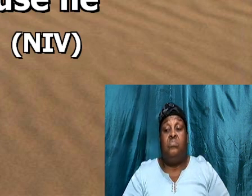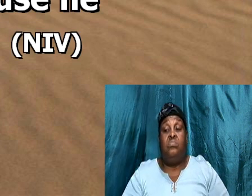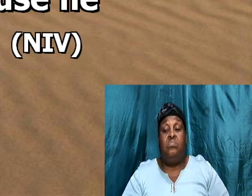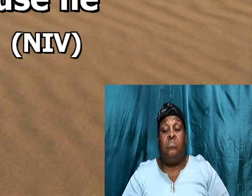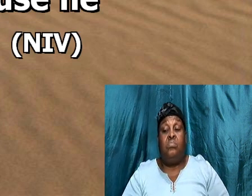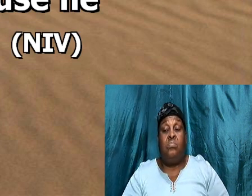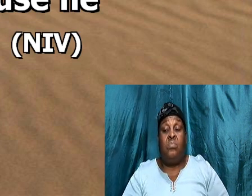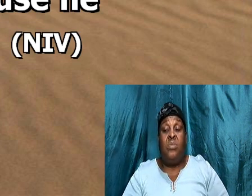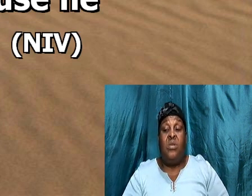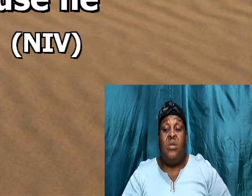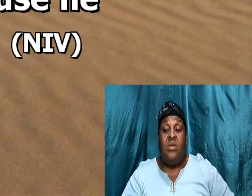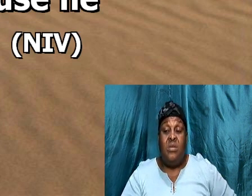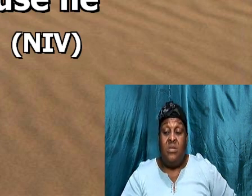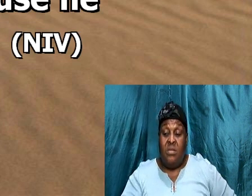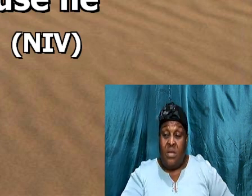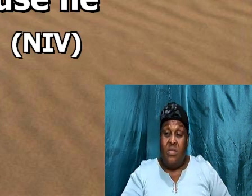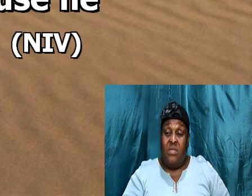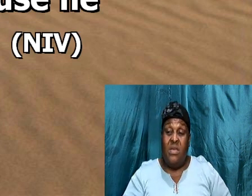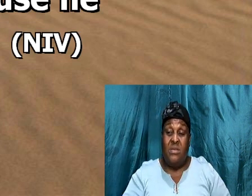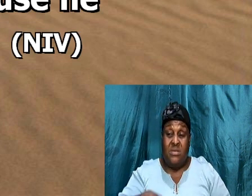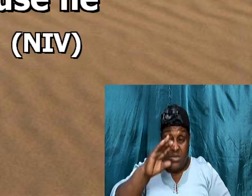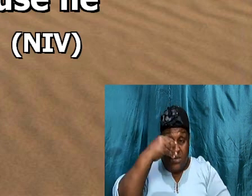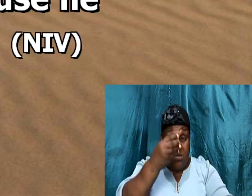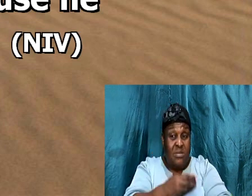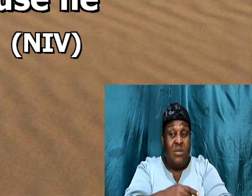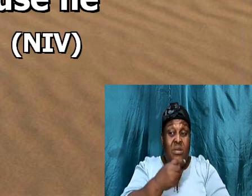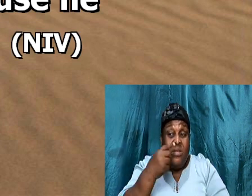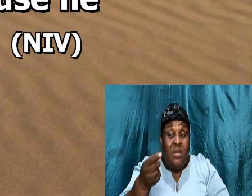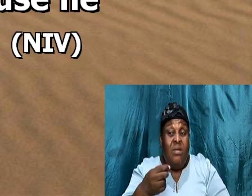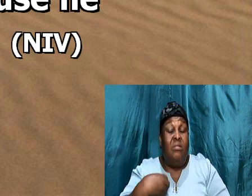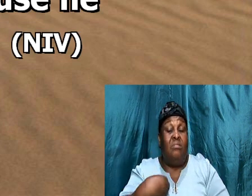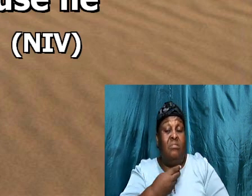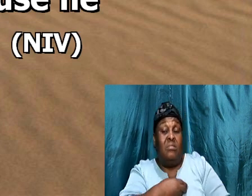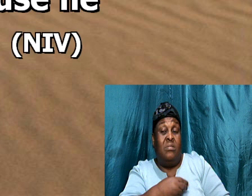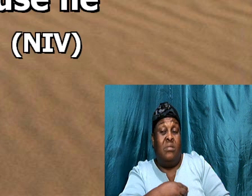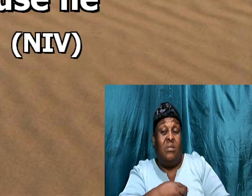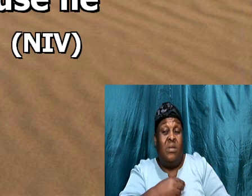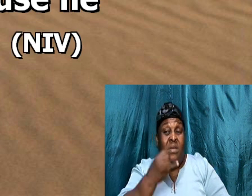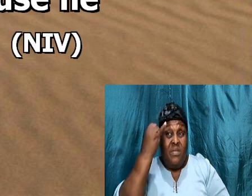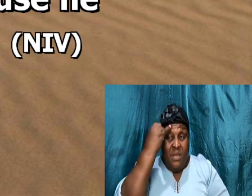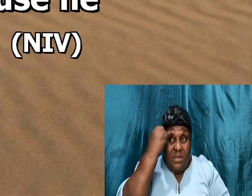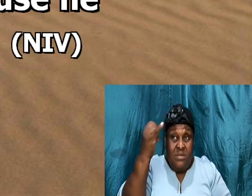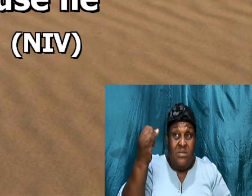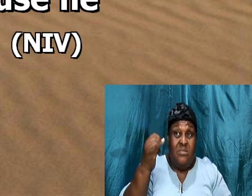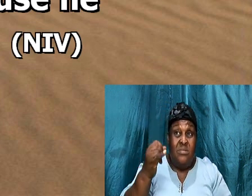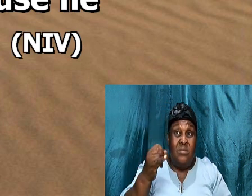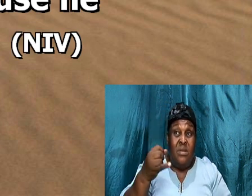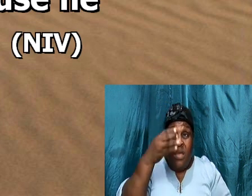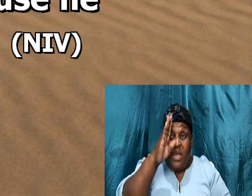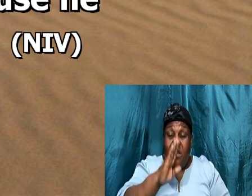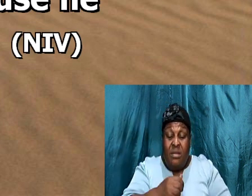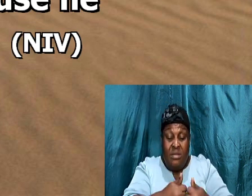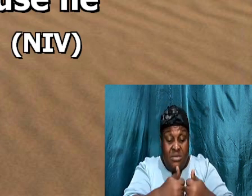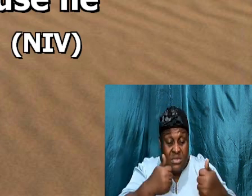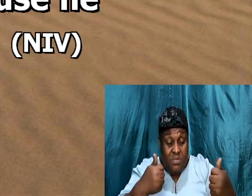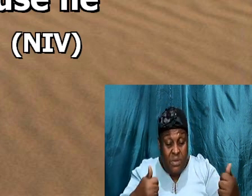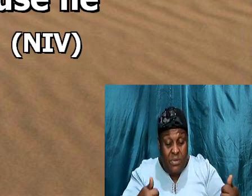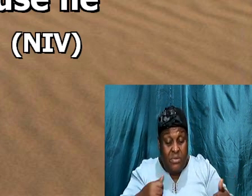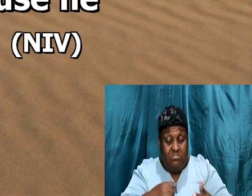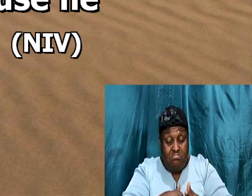this here tells us, also, that, the intention, and God separated, to your son, and God said, look here,